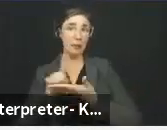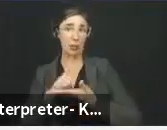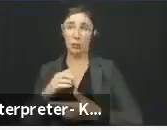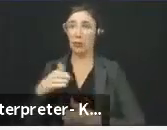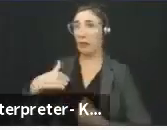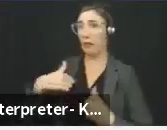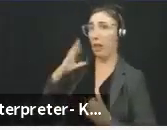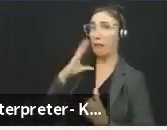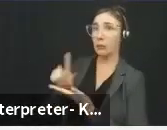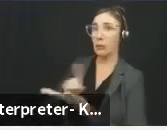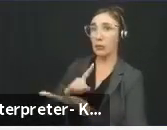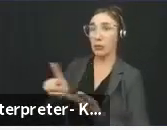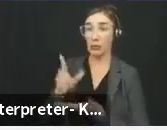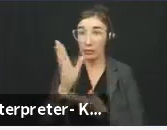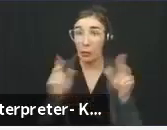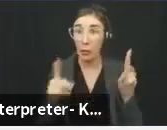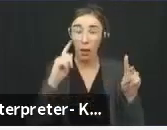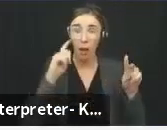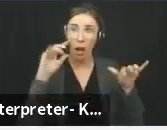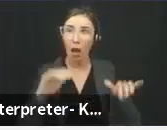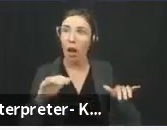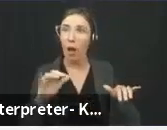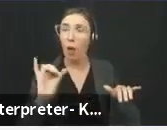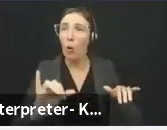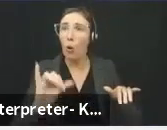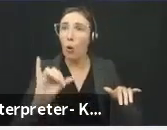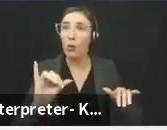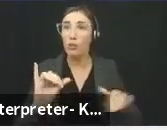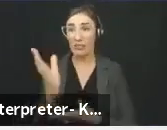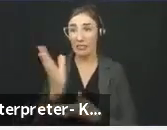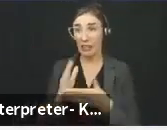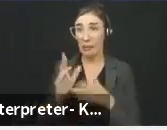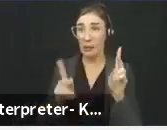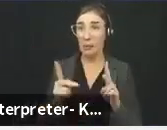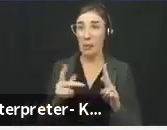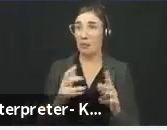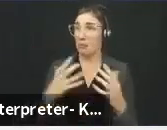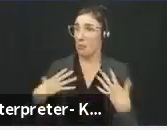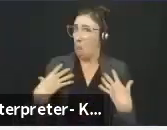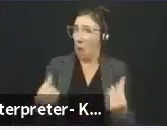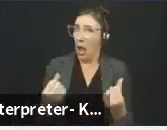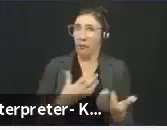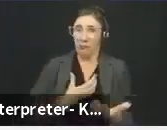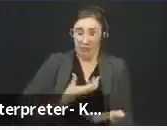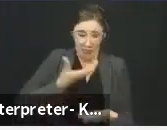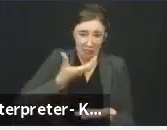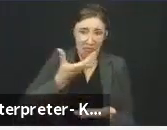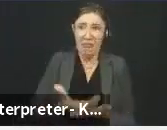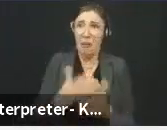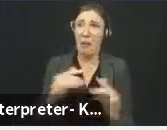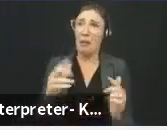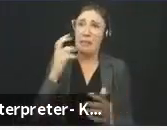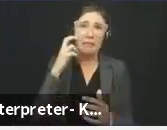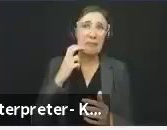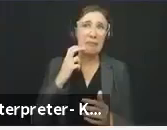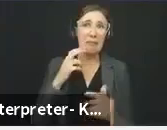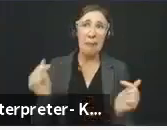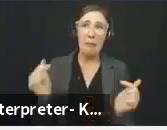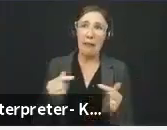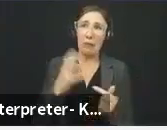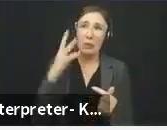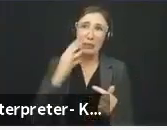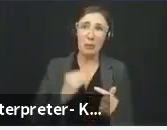eye-opening for some people. Many participants bravely shared their painful experiences, and they described the indelible mark that hate left on them,